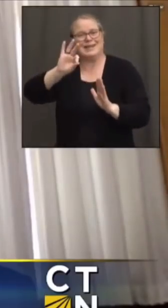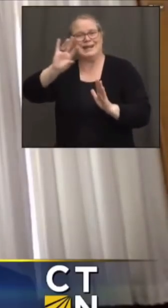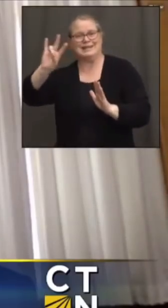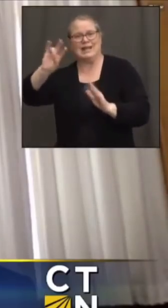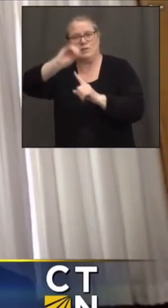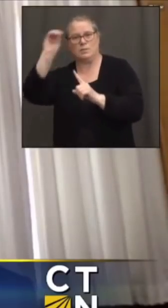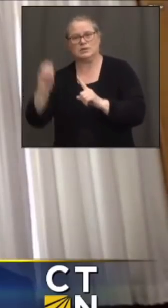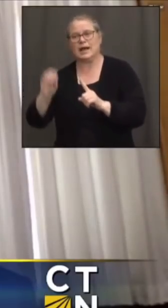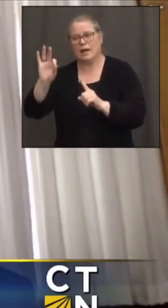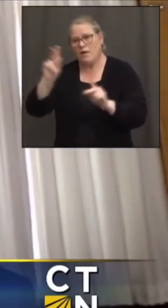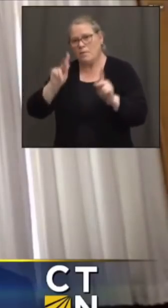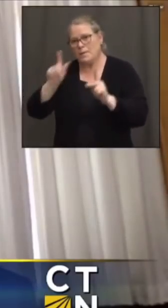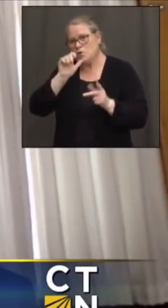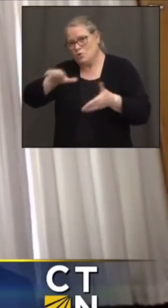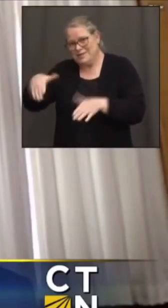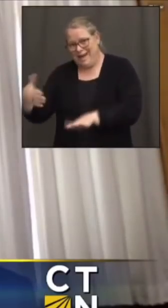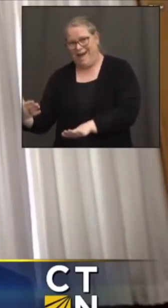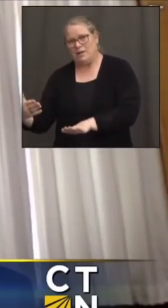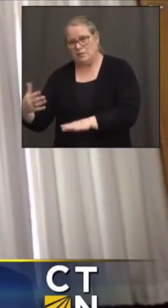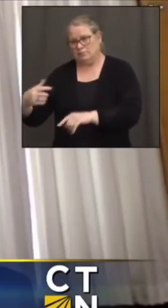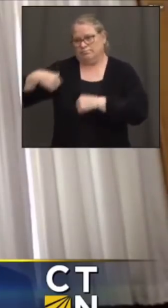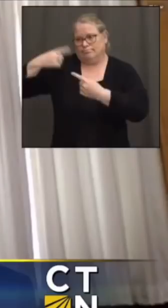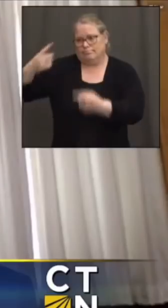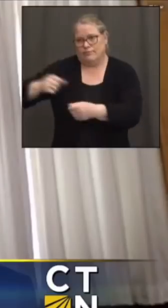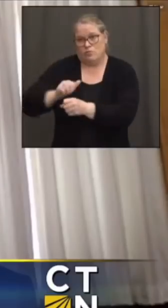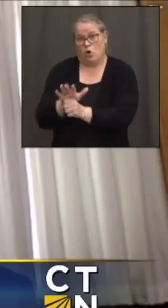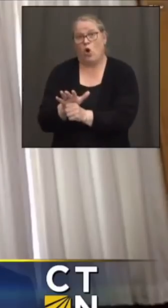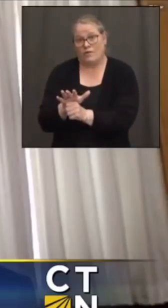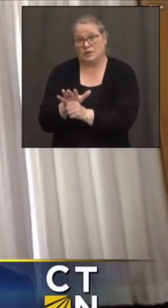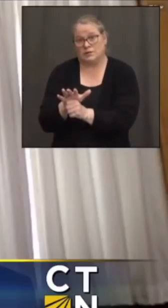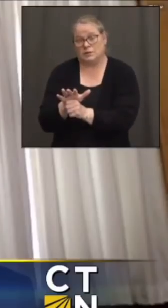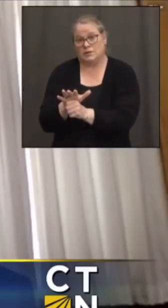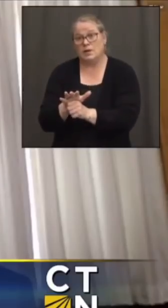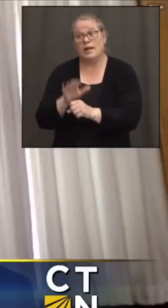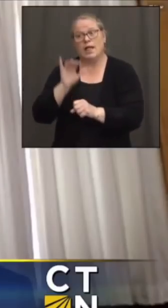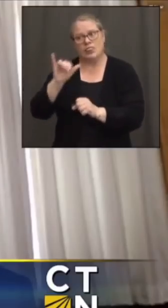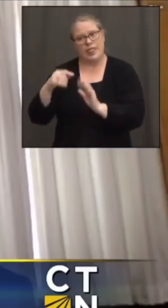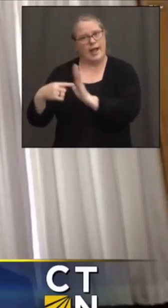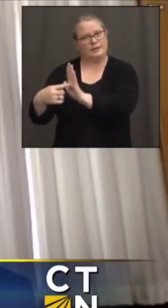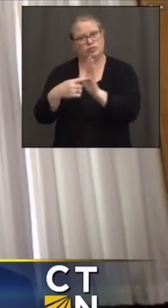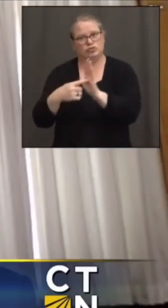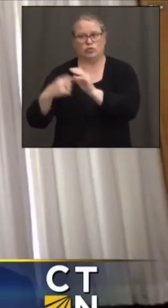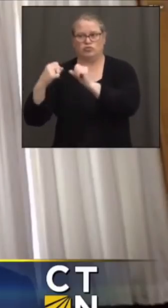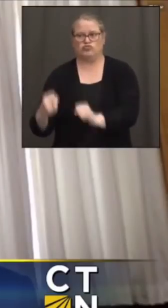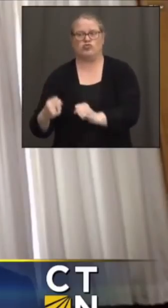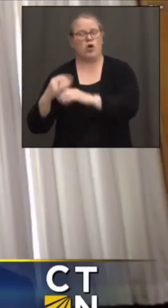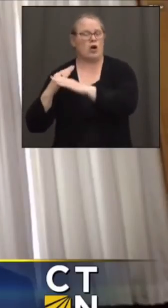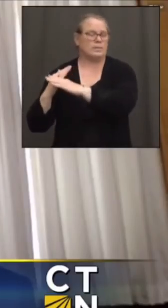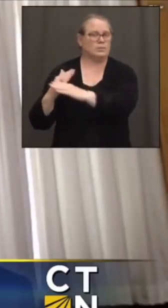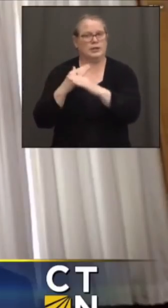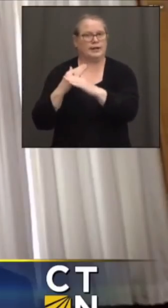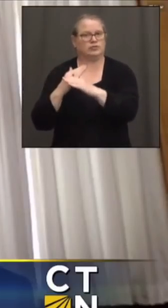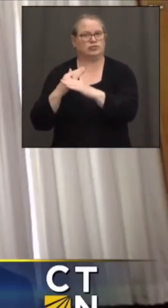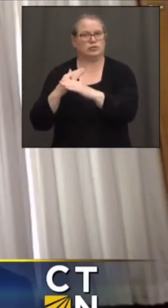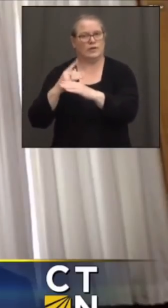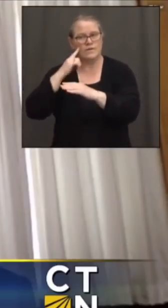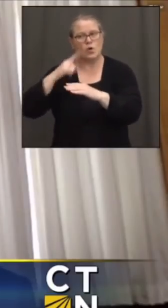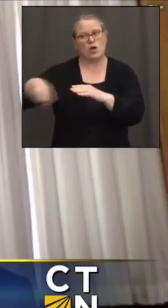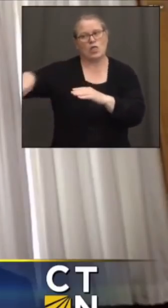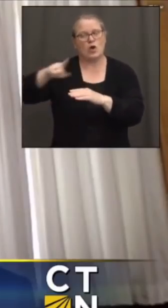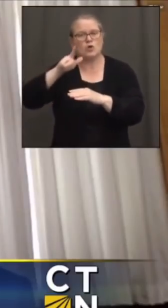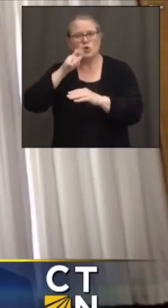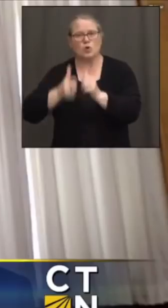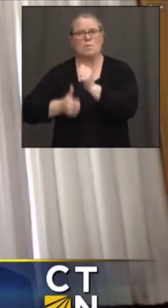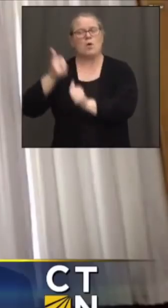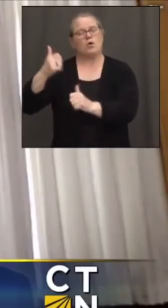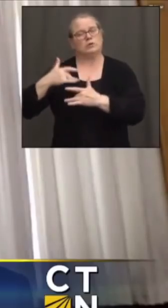the deaths that we've had in Connecticut from COVID-19. That gives us very robust protection among those who are most vulnerable and most at